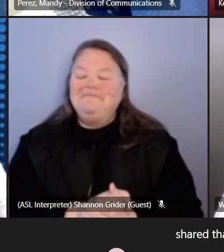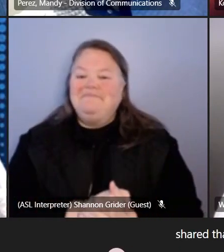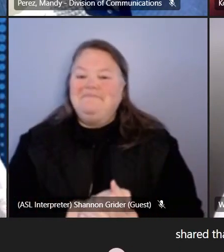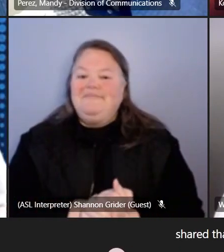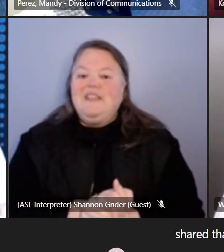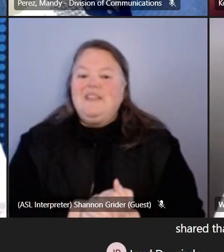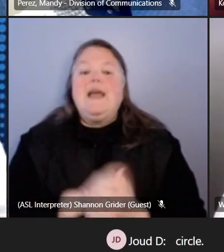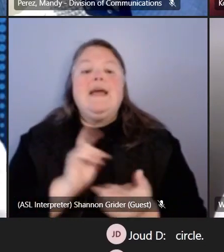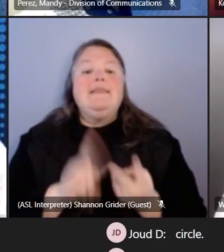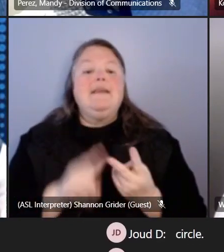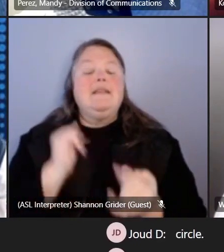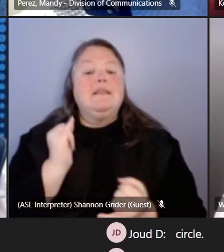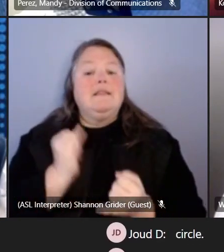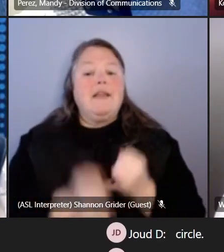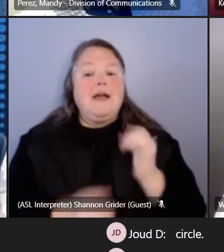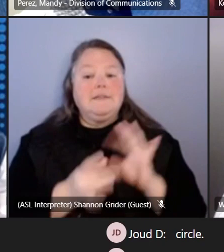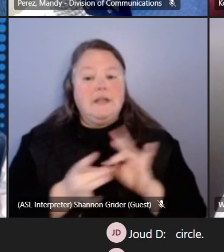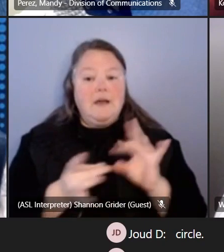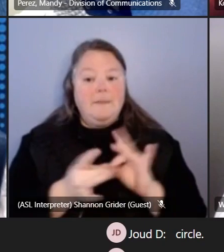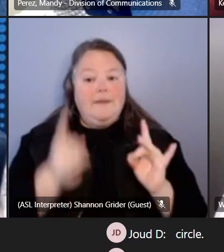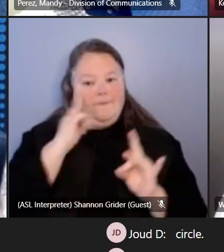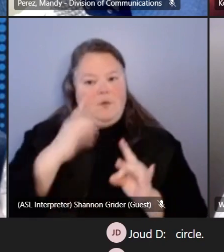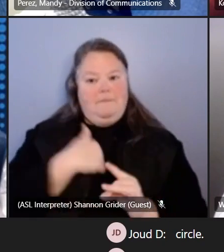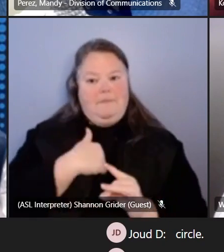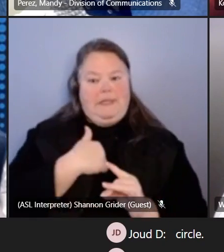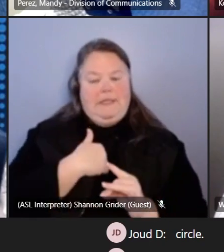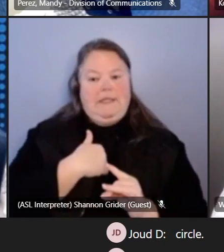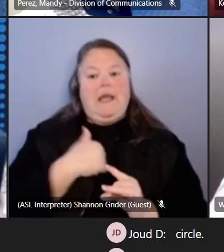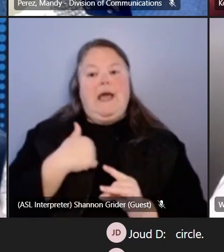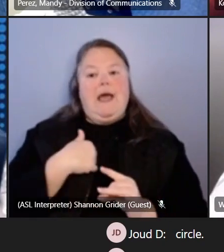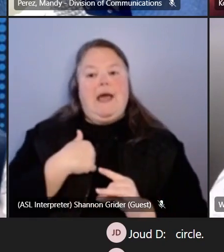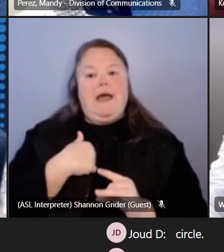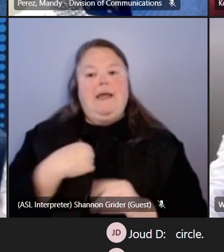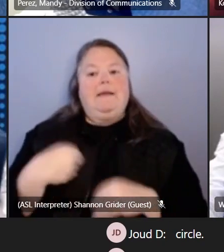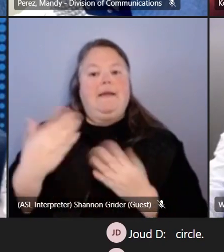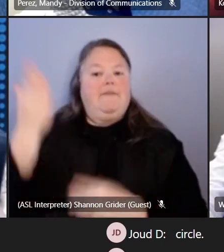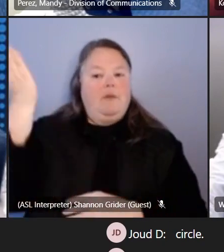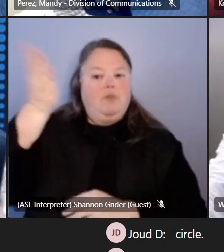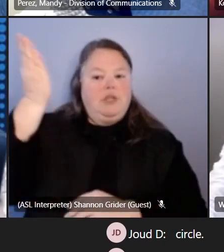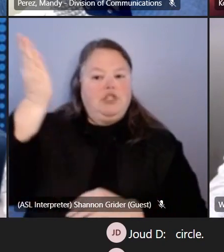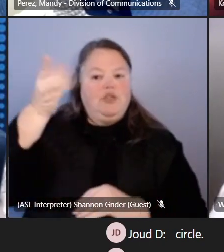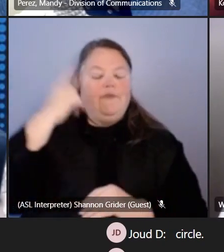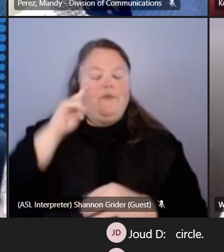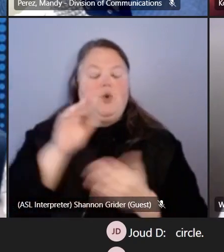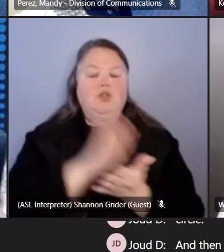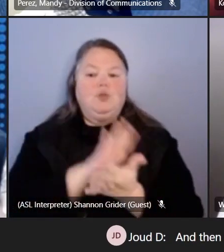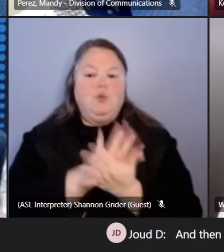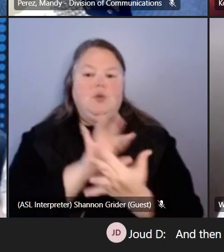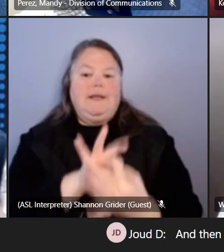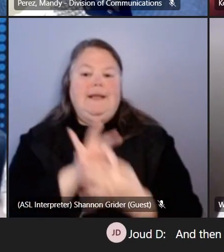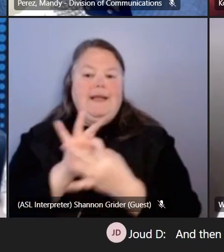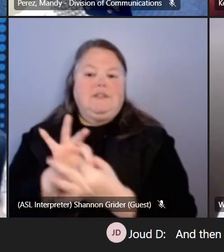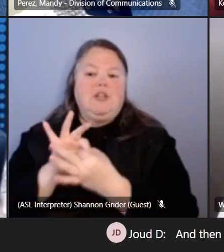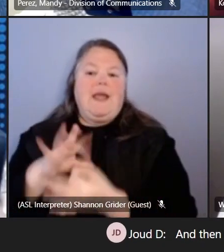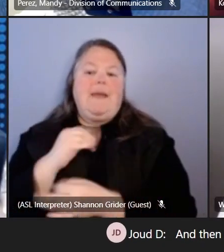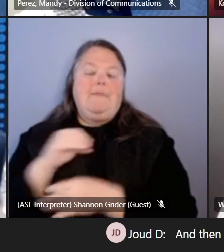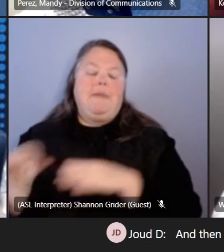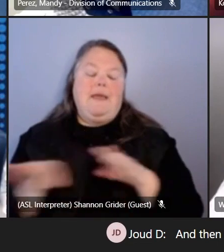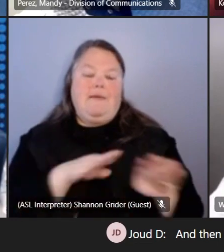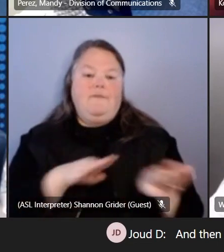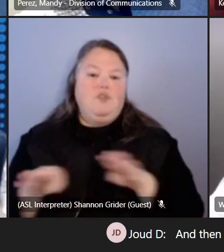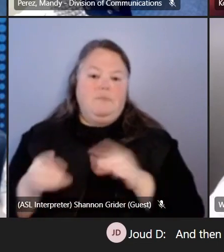And then lastly, on my end, I gave a presentation on school connectedness and behavior management.